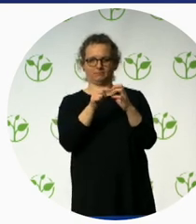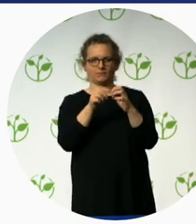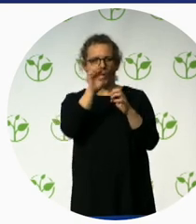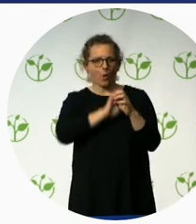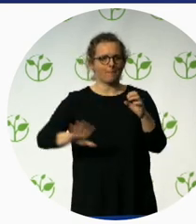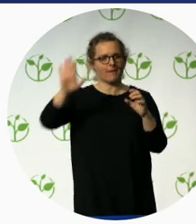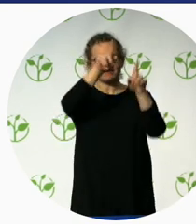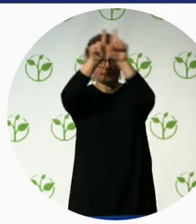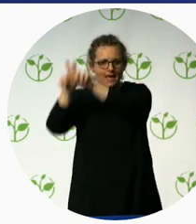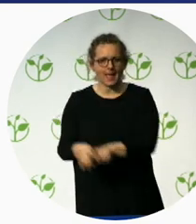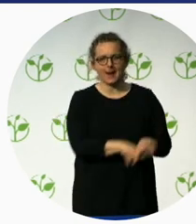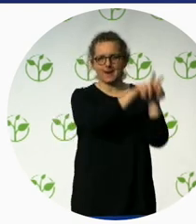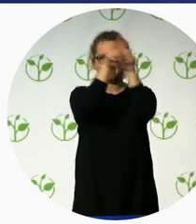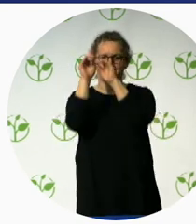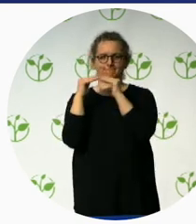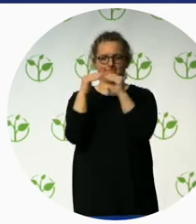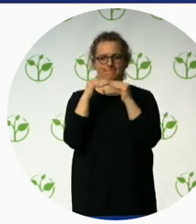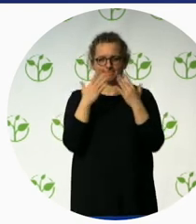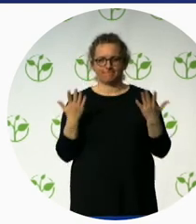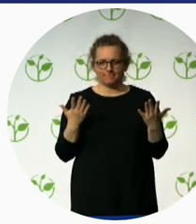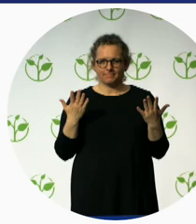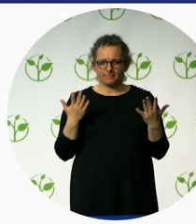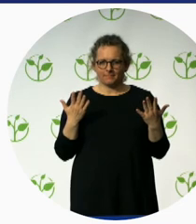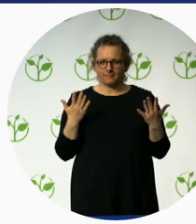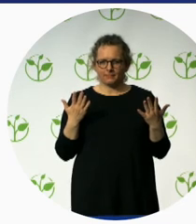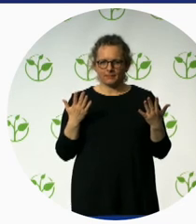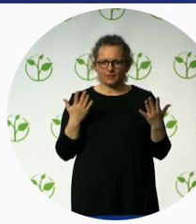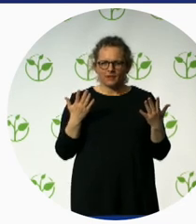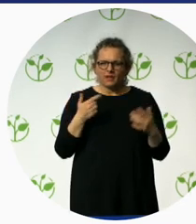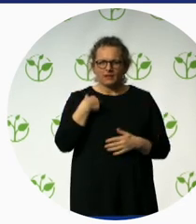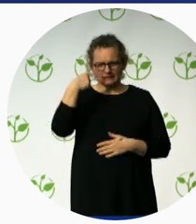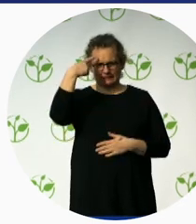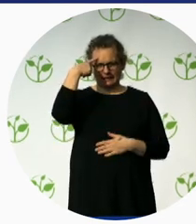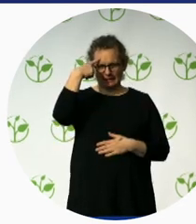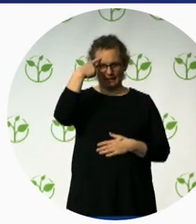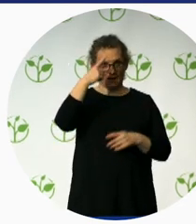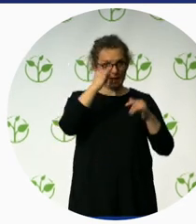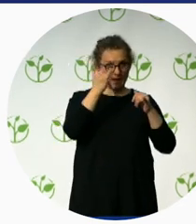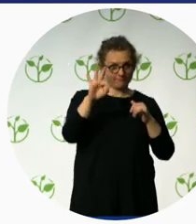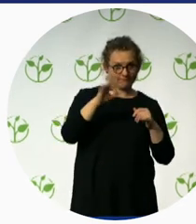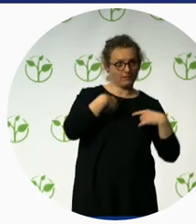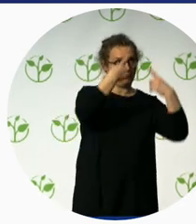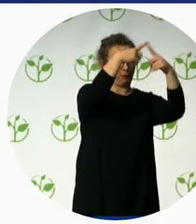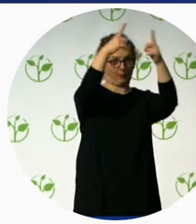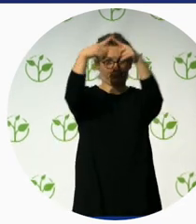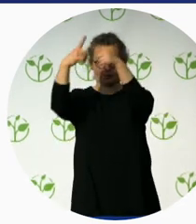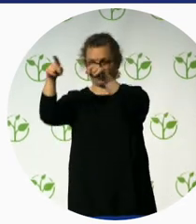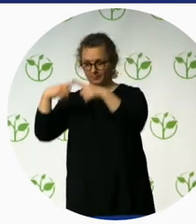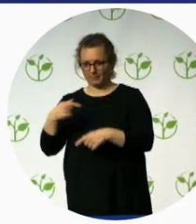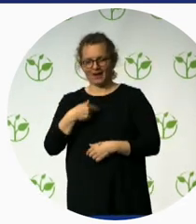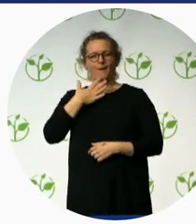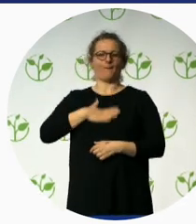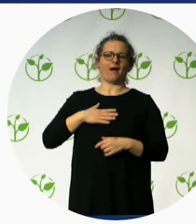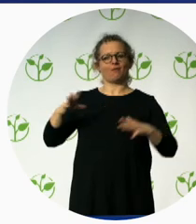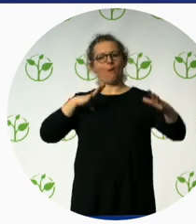looking for the holiday with family, I'm also looking for the common standard to be sure that my holiday will be, you know, the